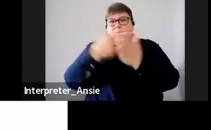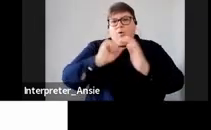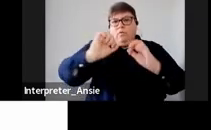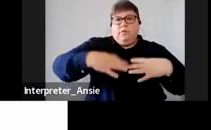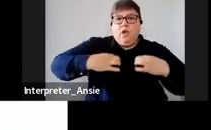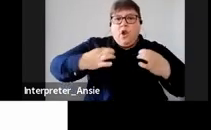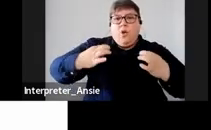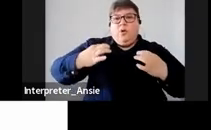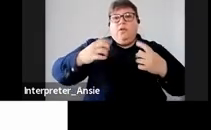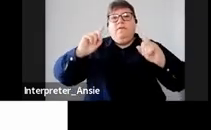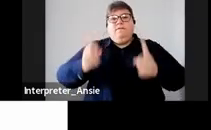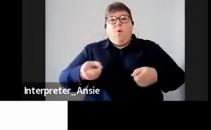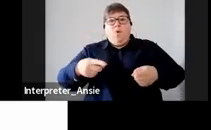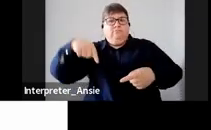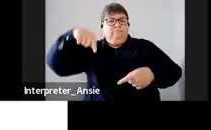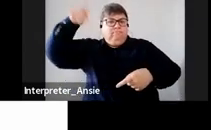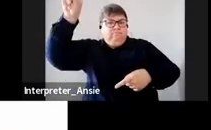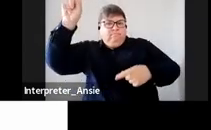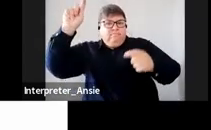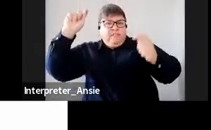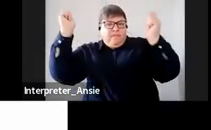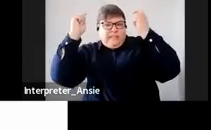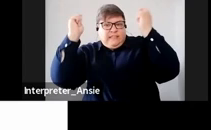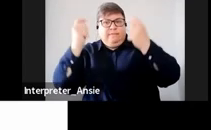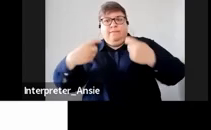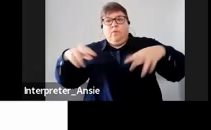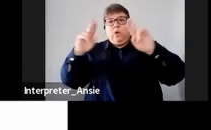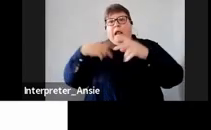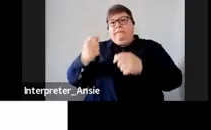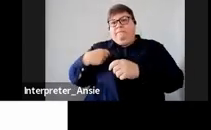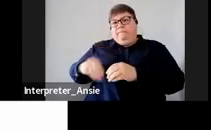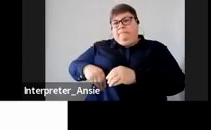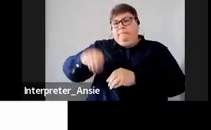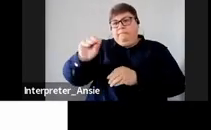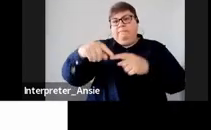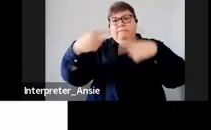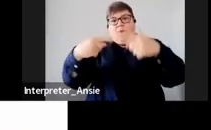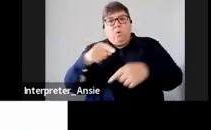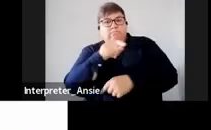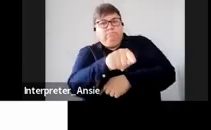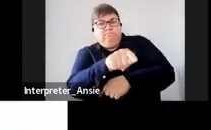certain gig and then you spend certain money on that you had to you give instruction